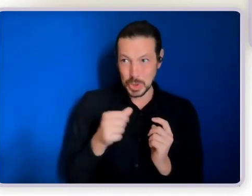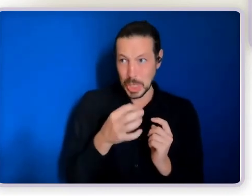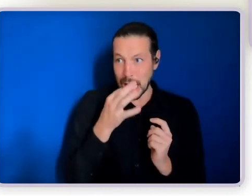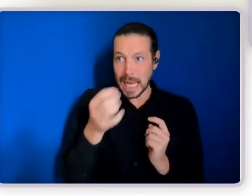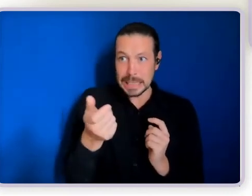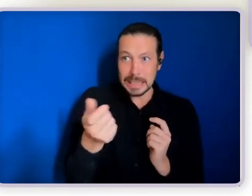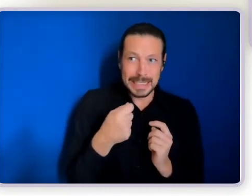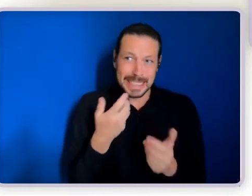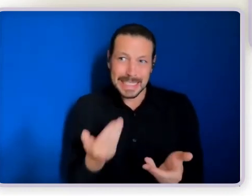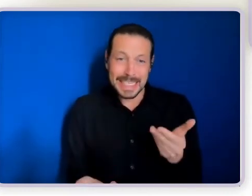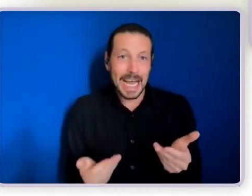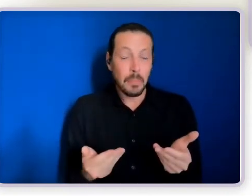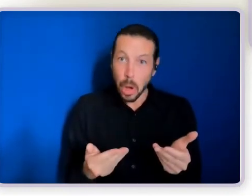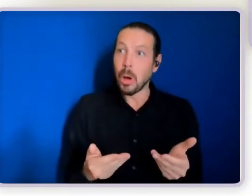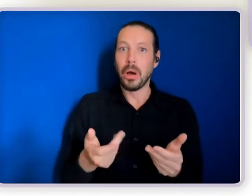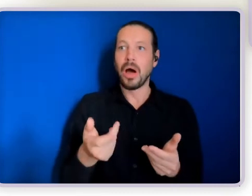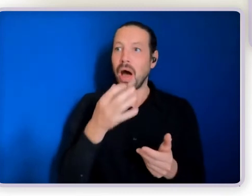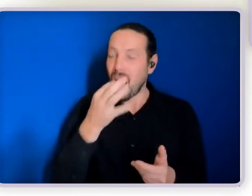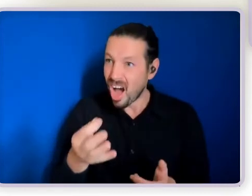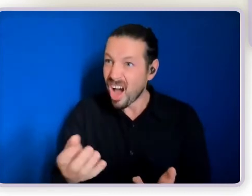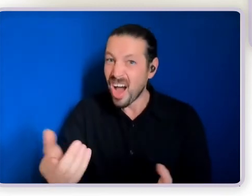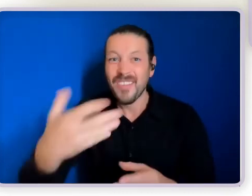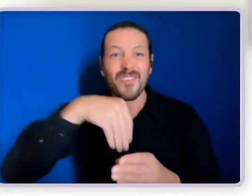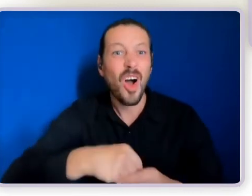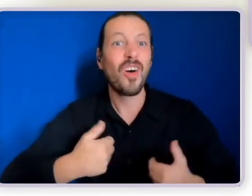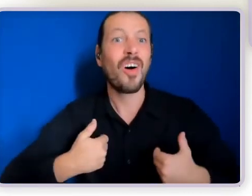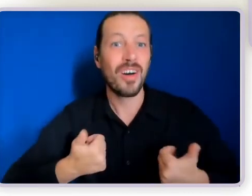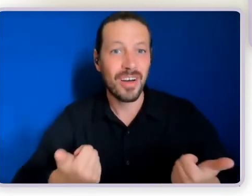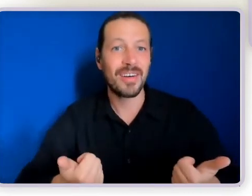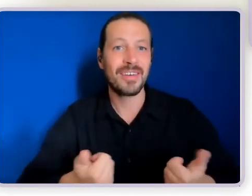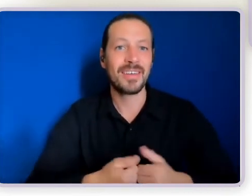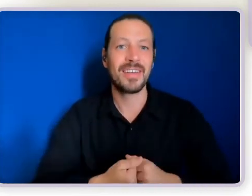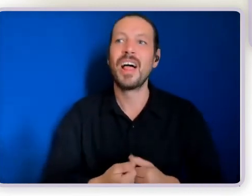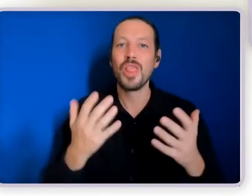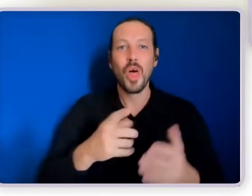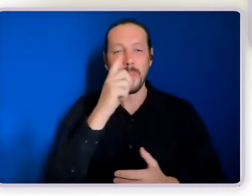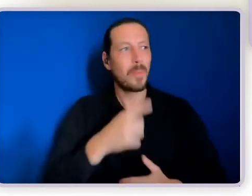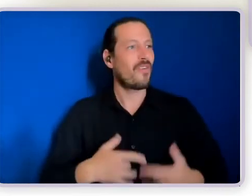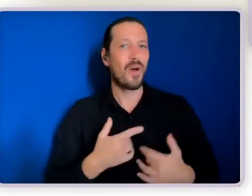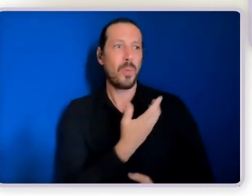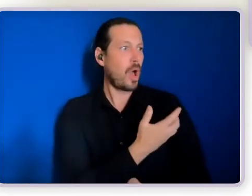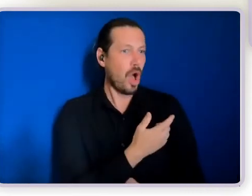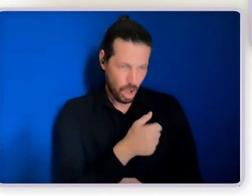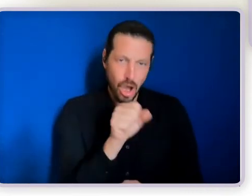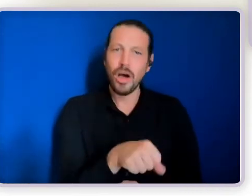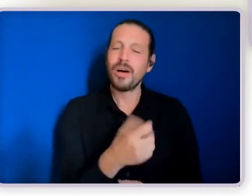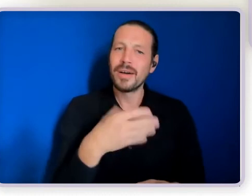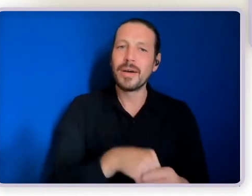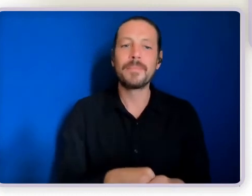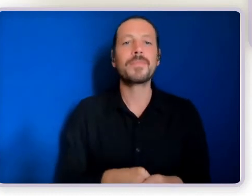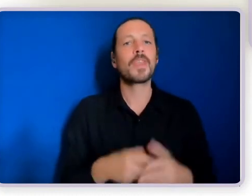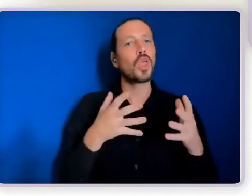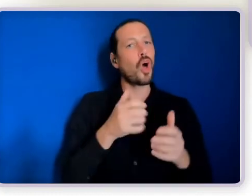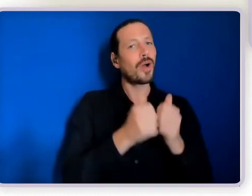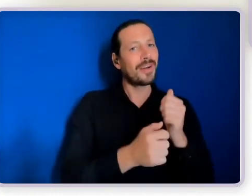that they really were quite honored to be invited into a circle of support siblings exceptionally glad to be